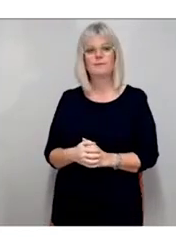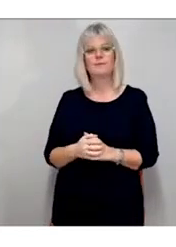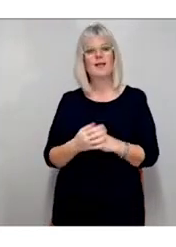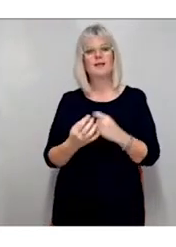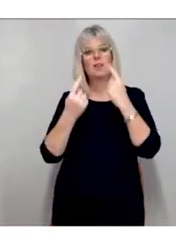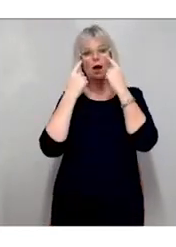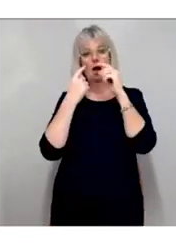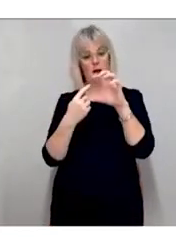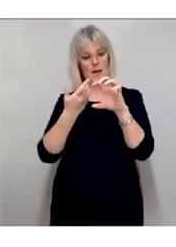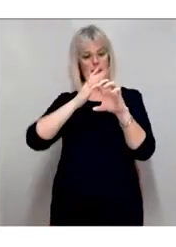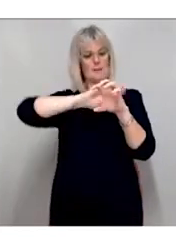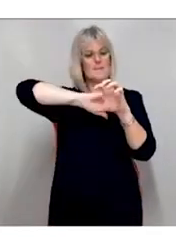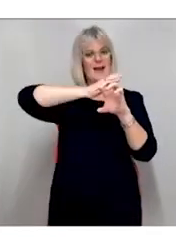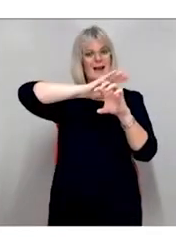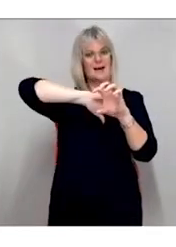vision.